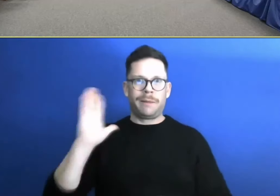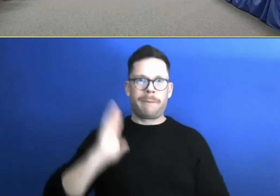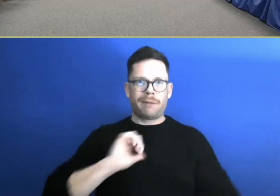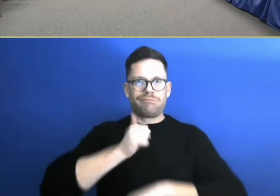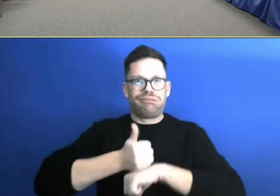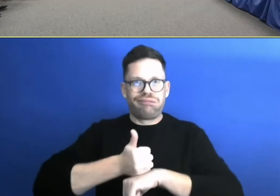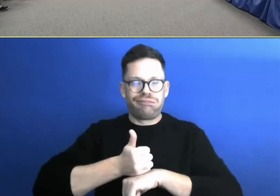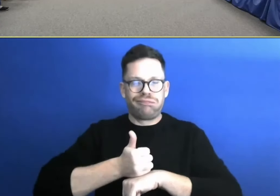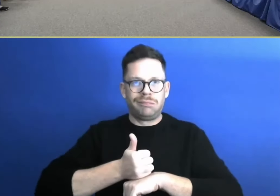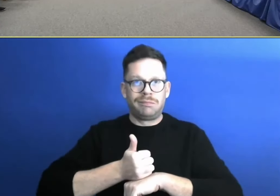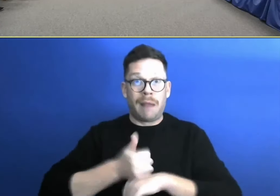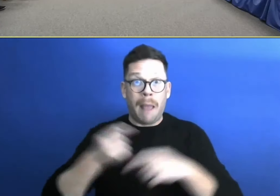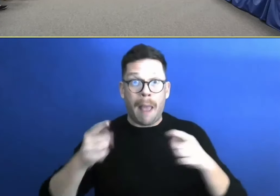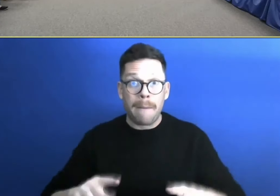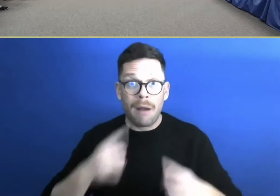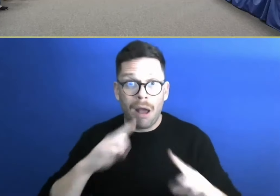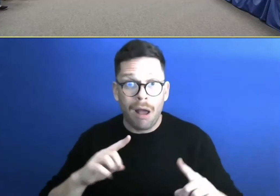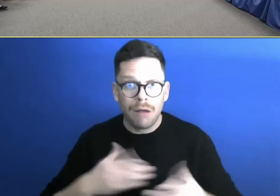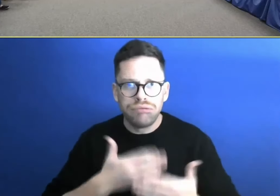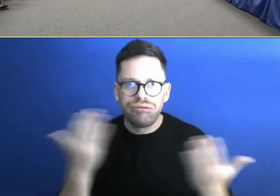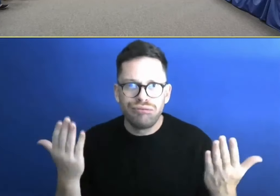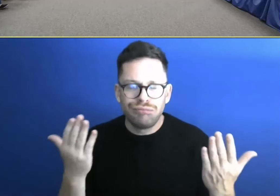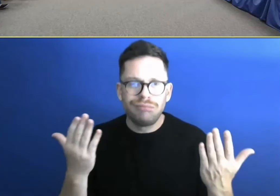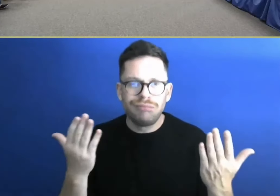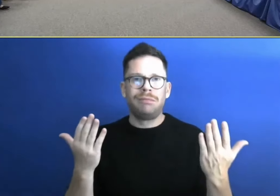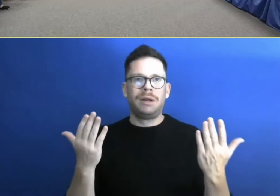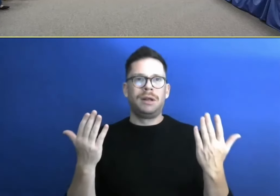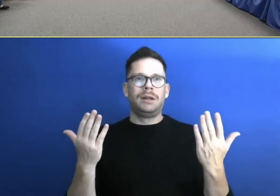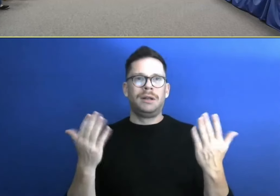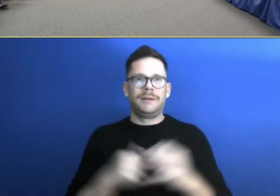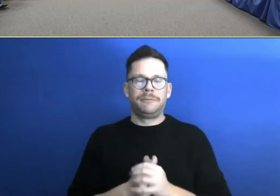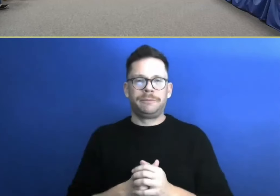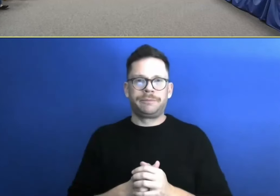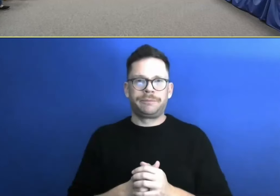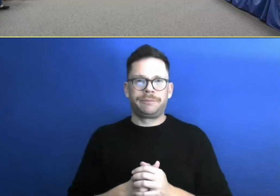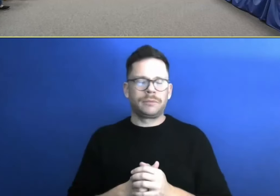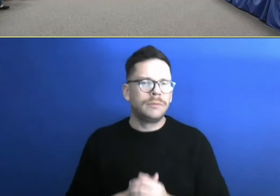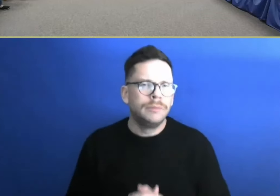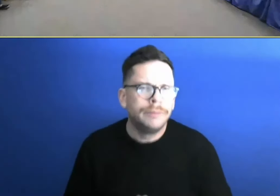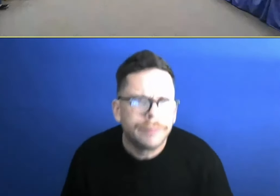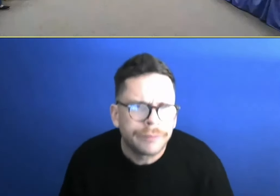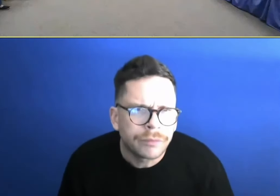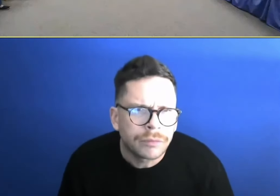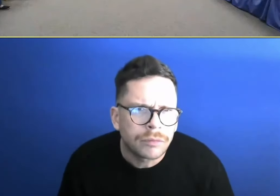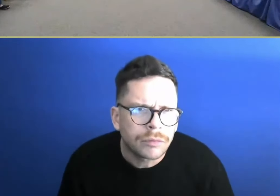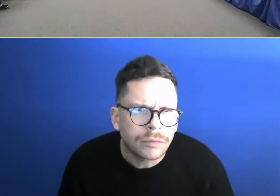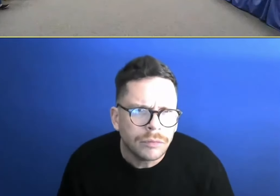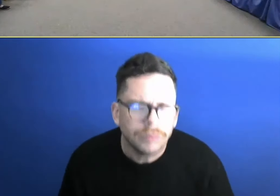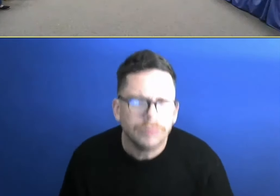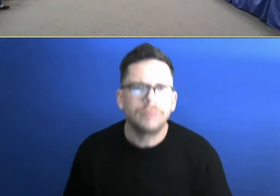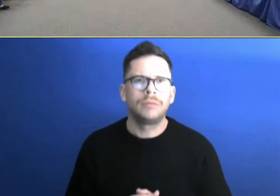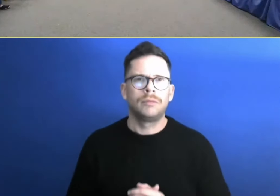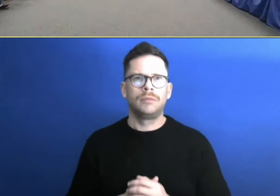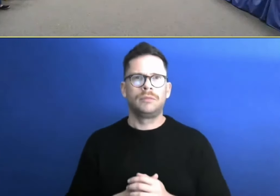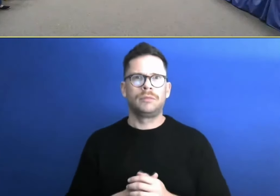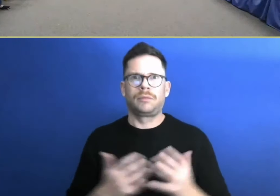mean, we just didn't address the pandemic. We had to take a test though, instead of doing what we wanted to do with kids. And what did we do? We all find